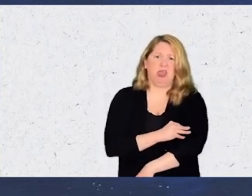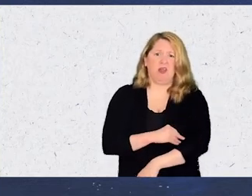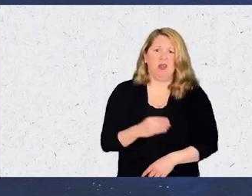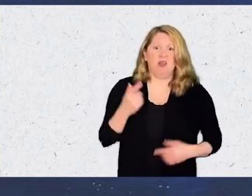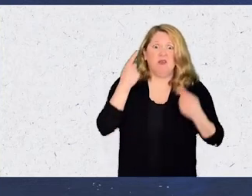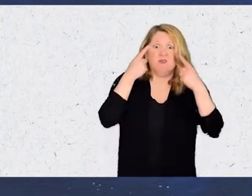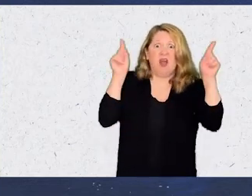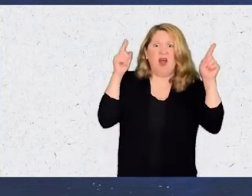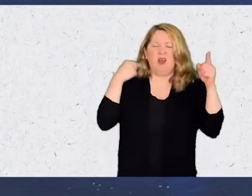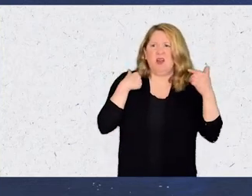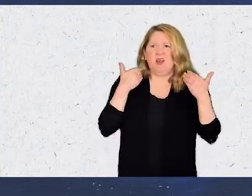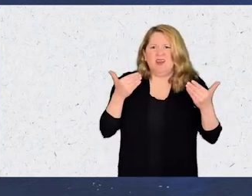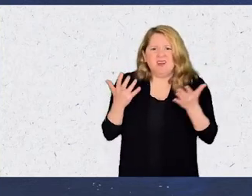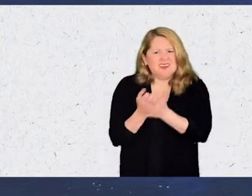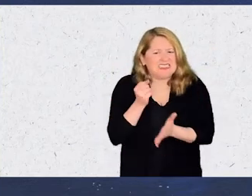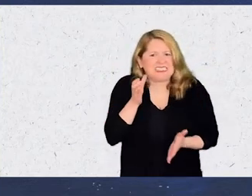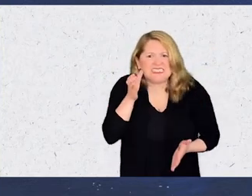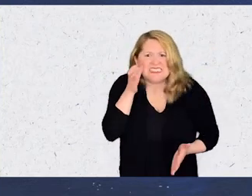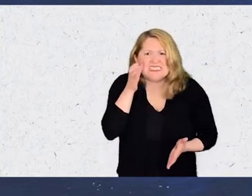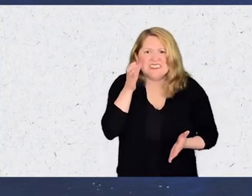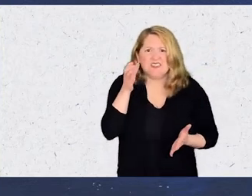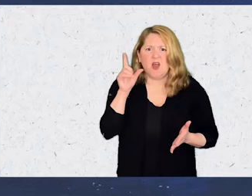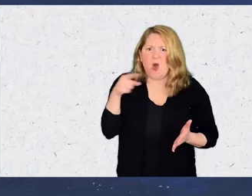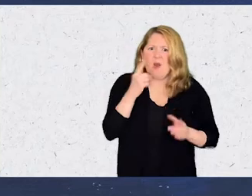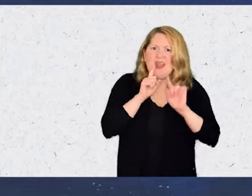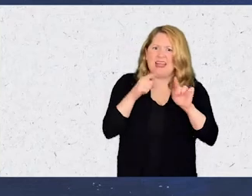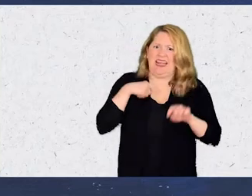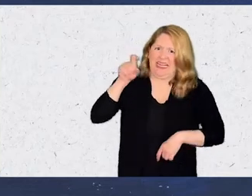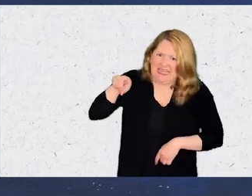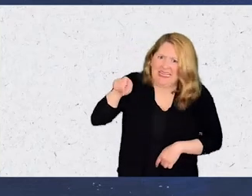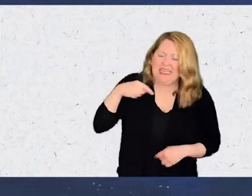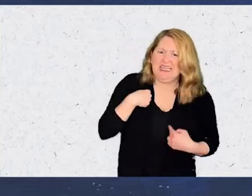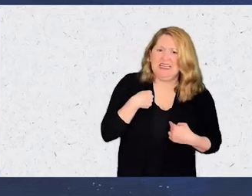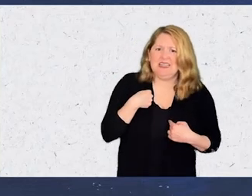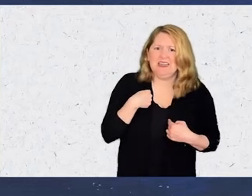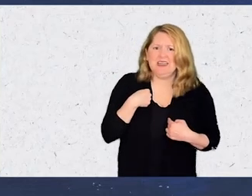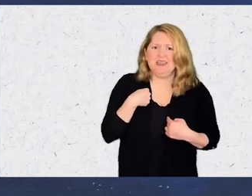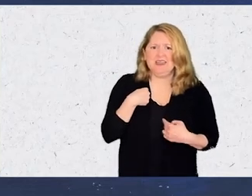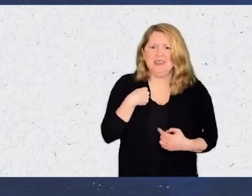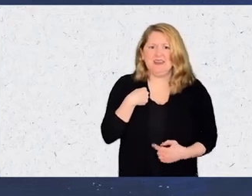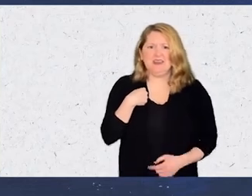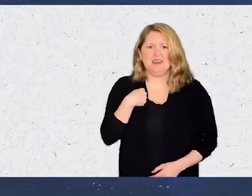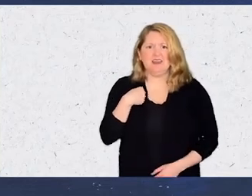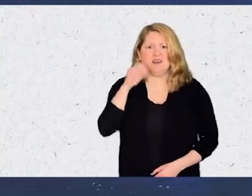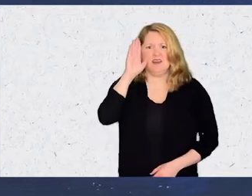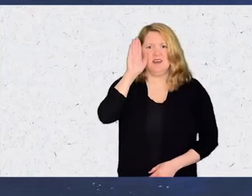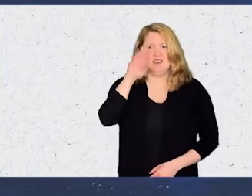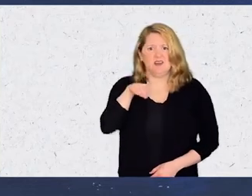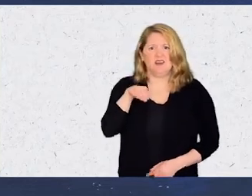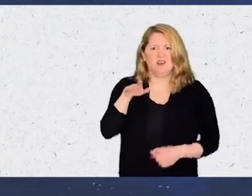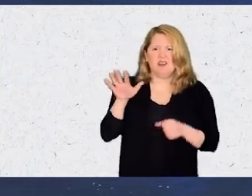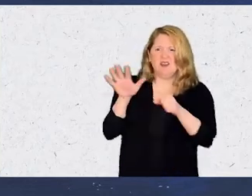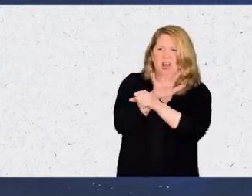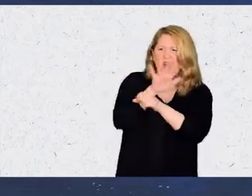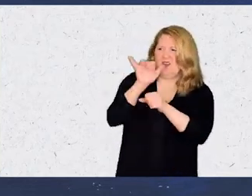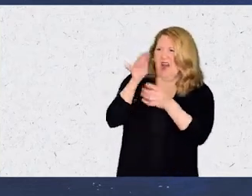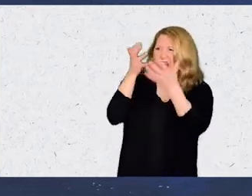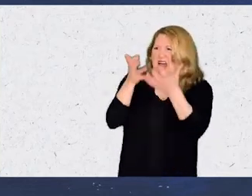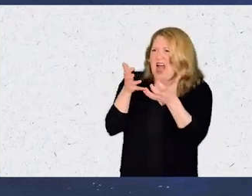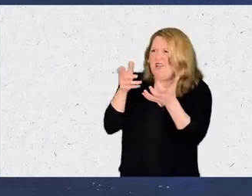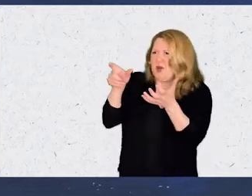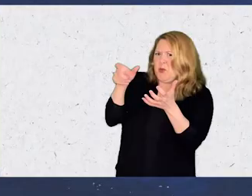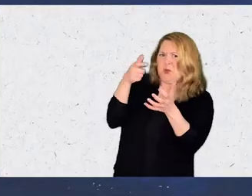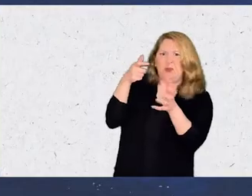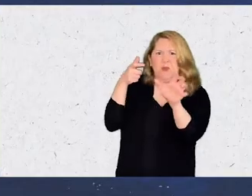Finally, I tune to listen to the only answer I will ever need. Discord tries to cover the waited reply.